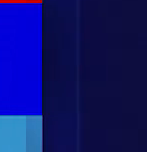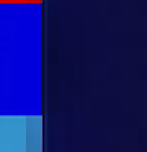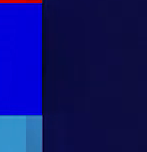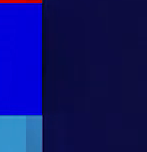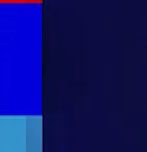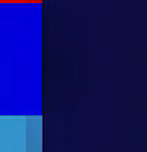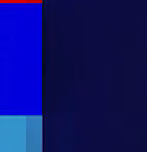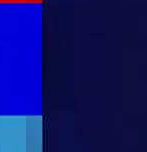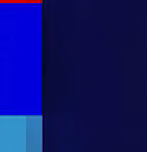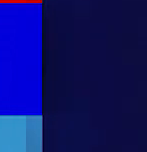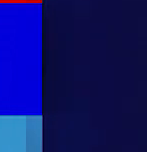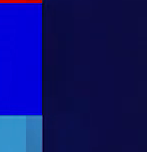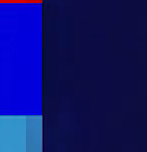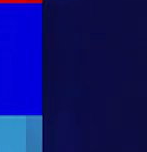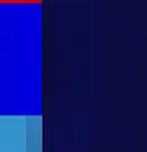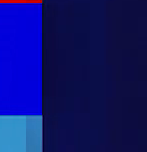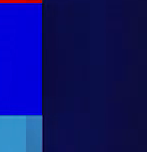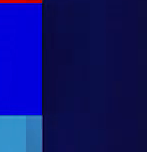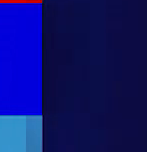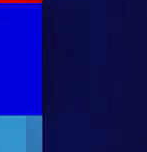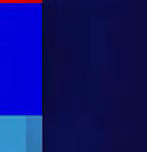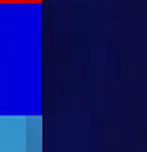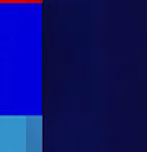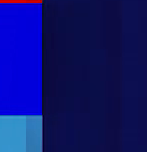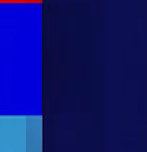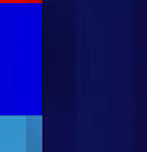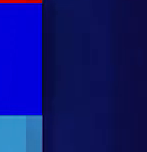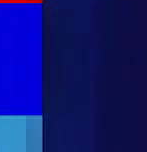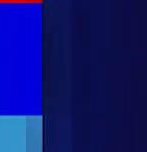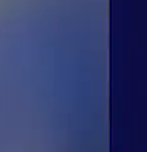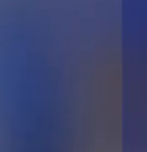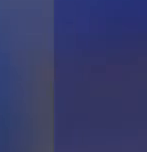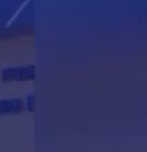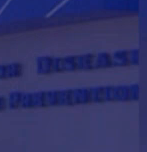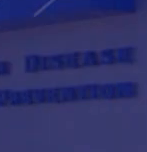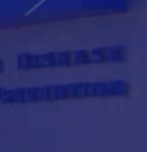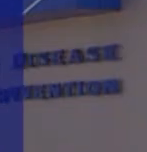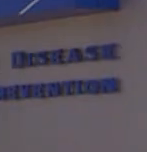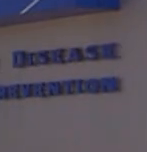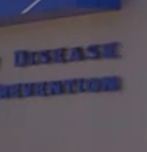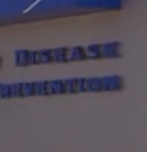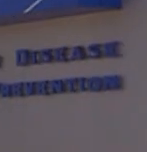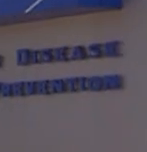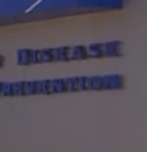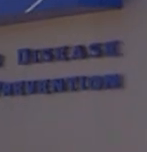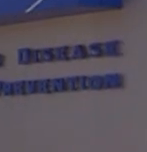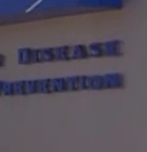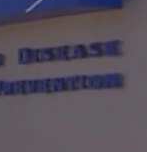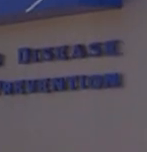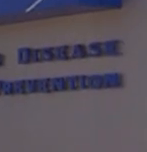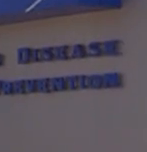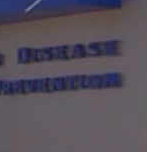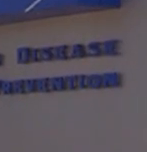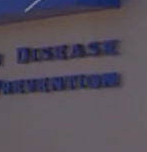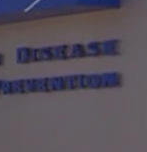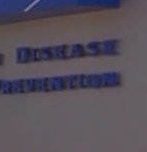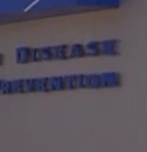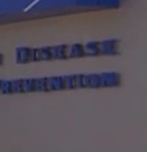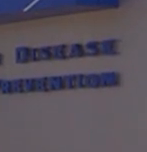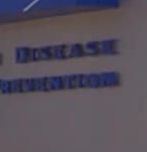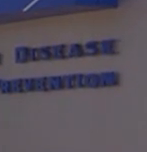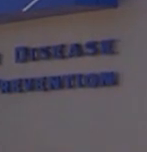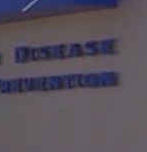still persist. As attempts to slow the spread of COVID-19 have resulted in the mandate of social distancing,